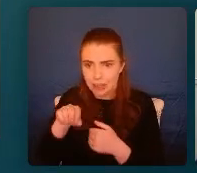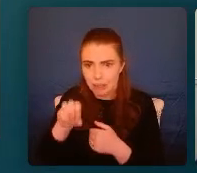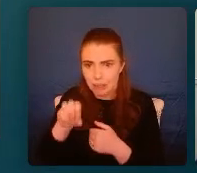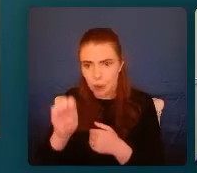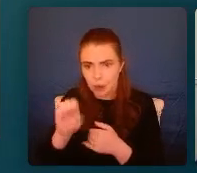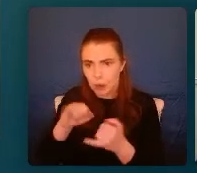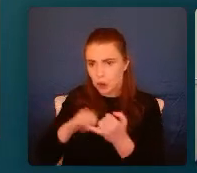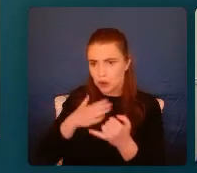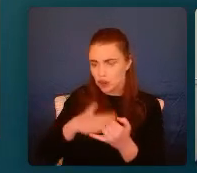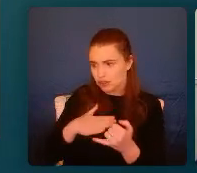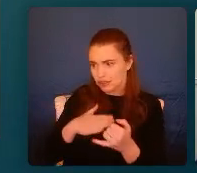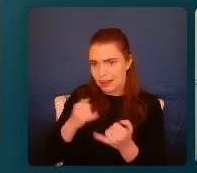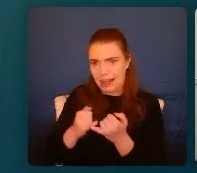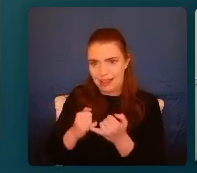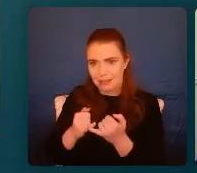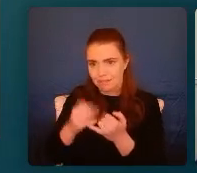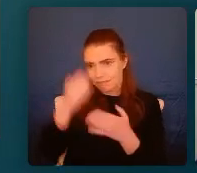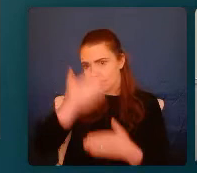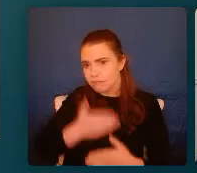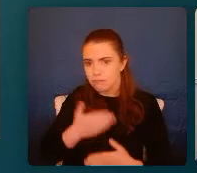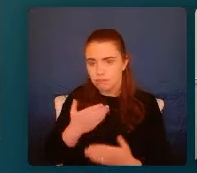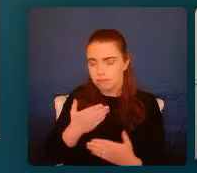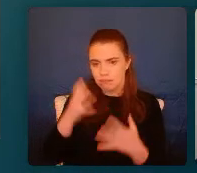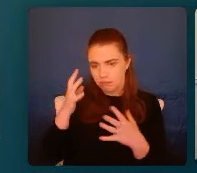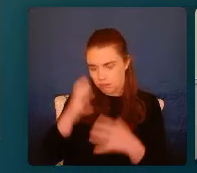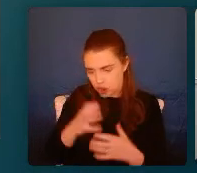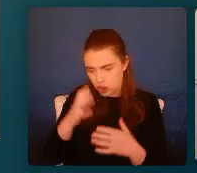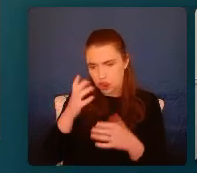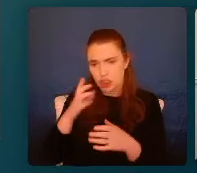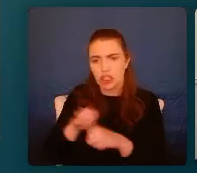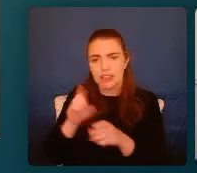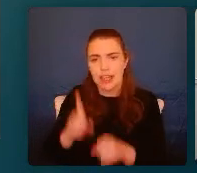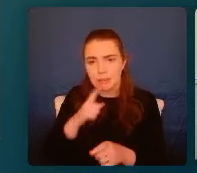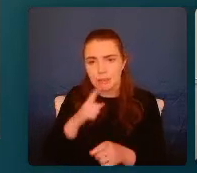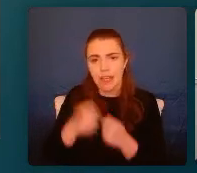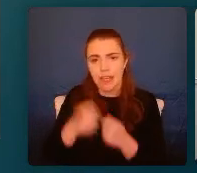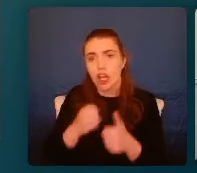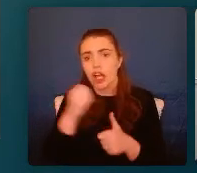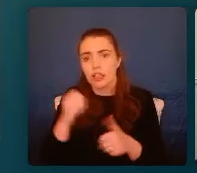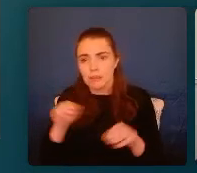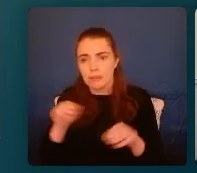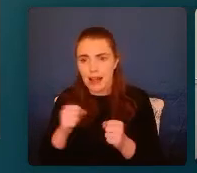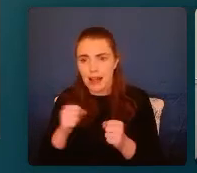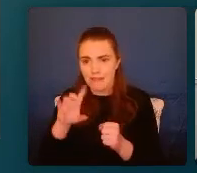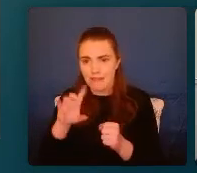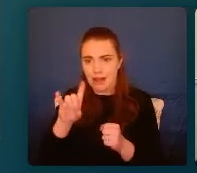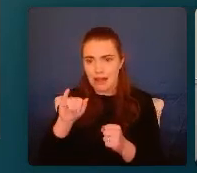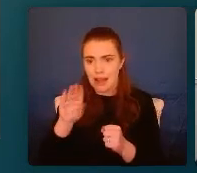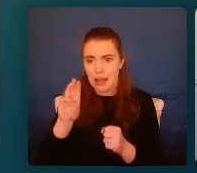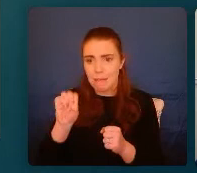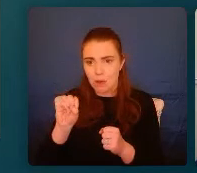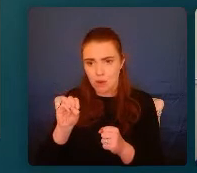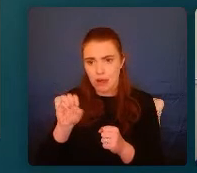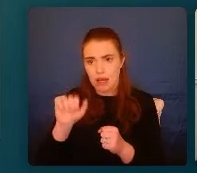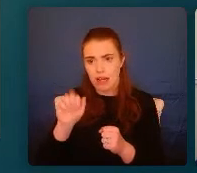people who, because of the experiences that they've been through, they experience hypo arousal. And that's where they're just numb, where